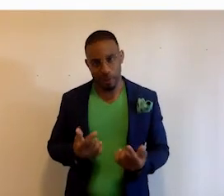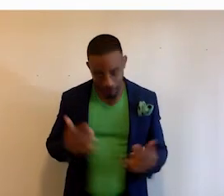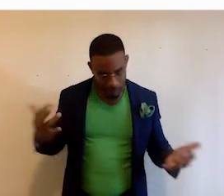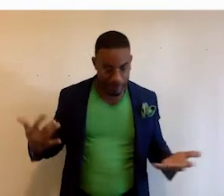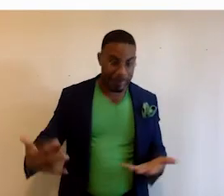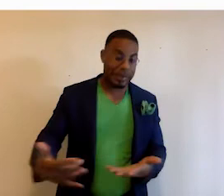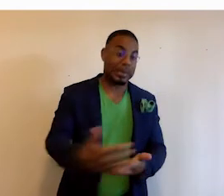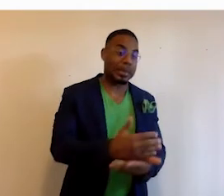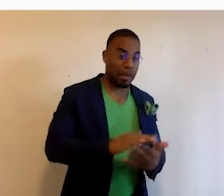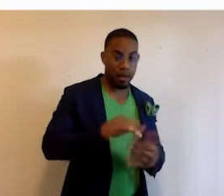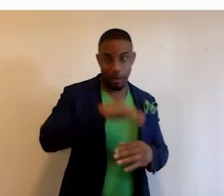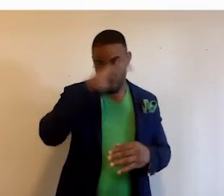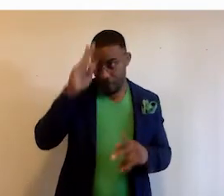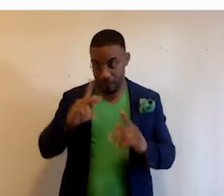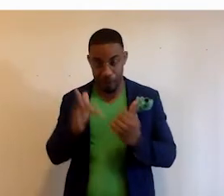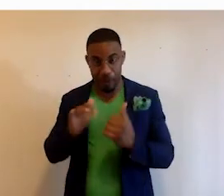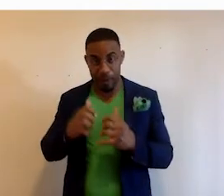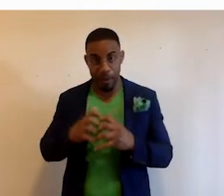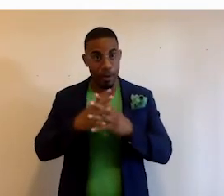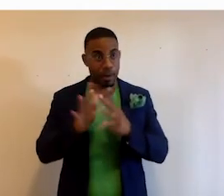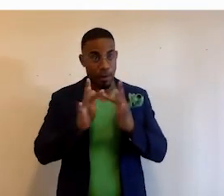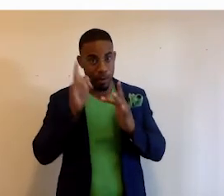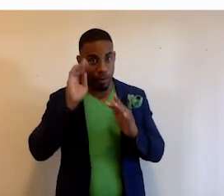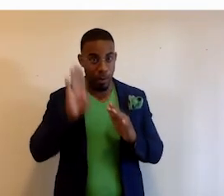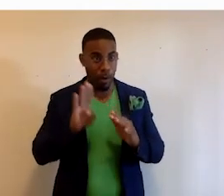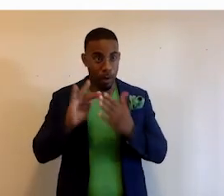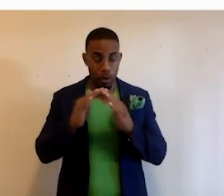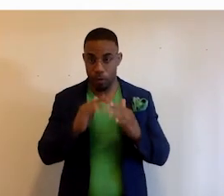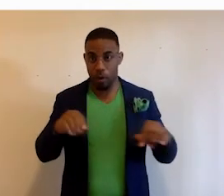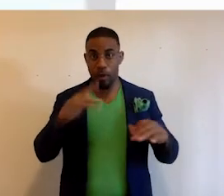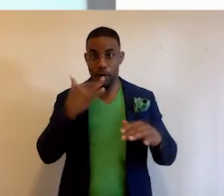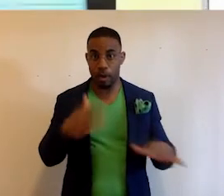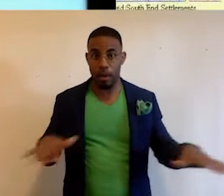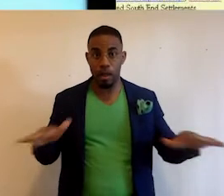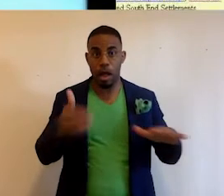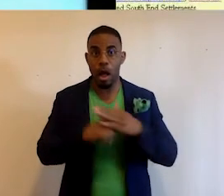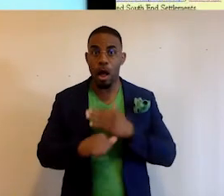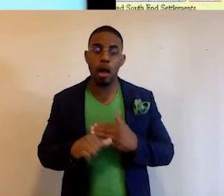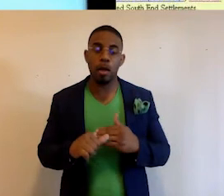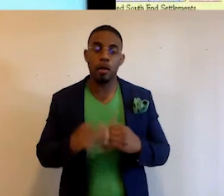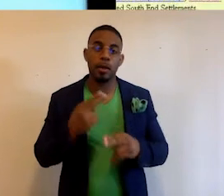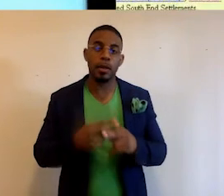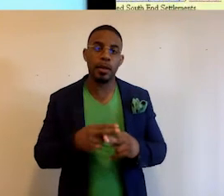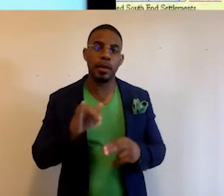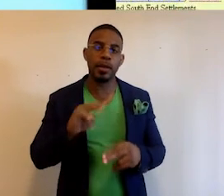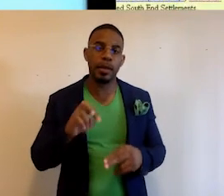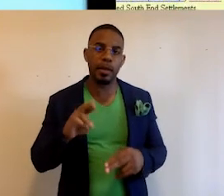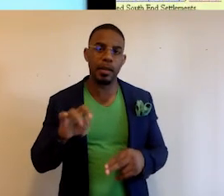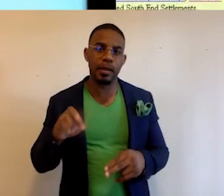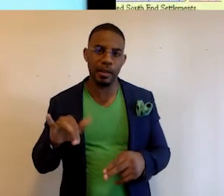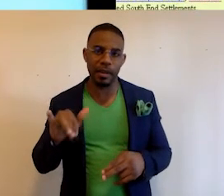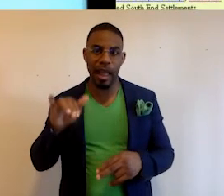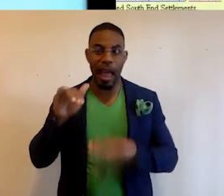up all the Black tech folks I knew to help me put together websites for Boston's communities of color under the name Inner City Access.